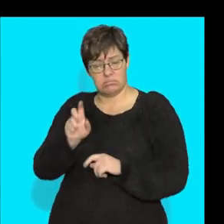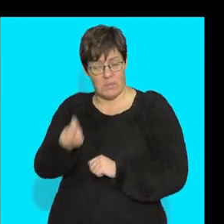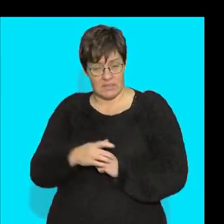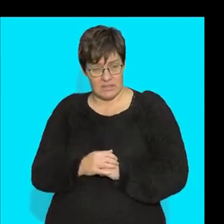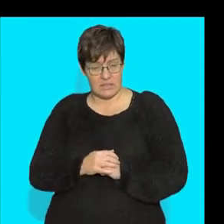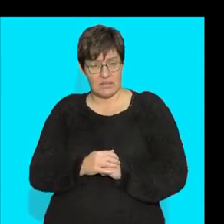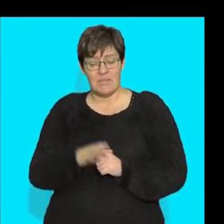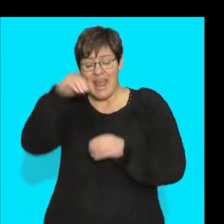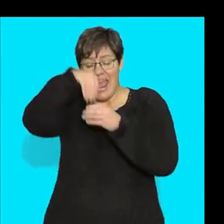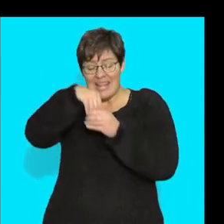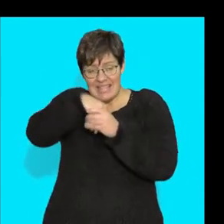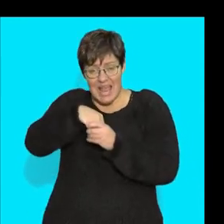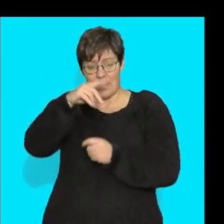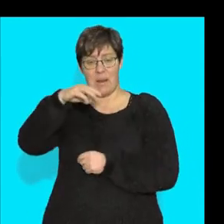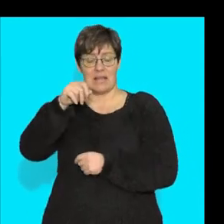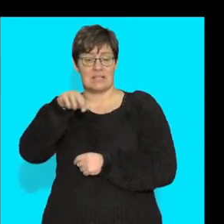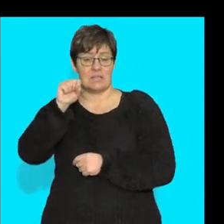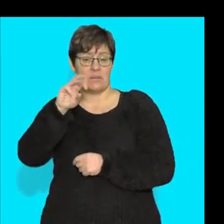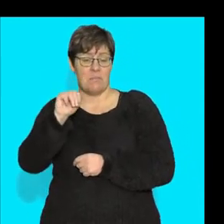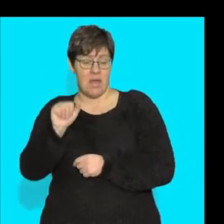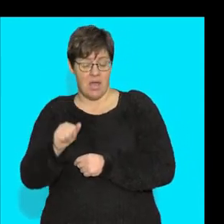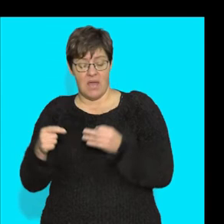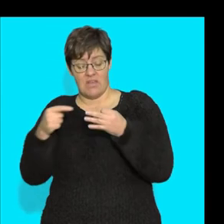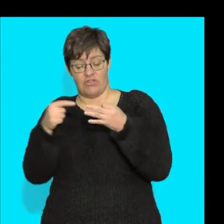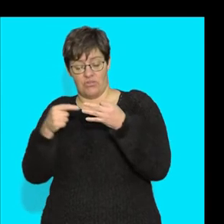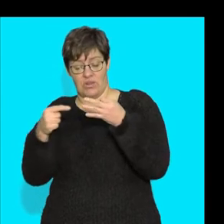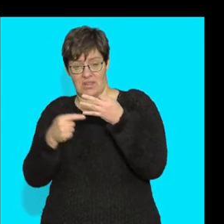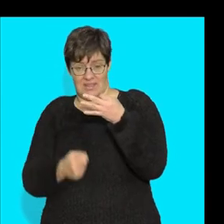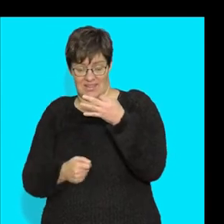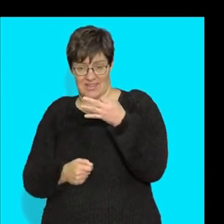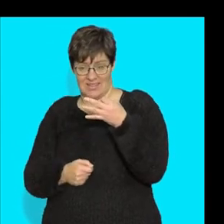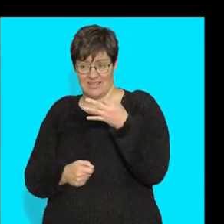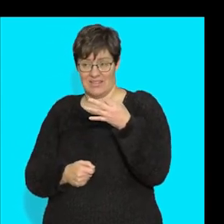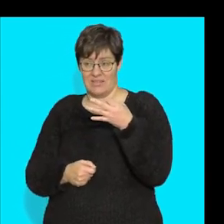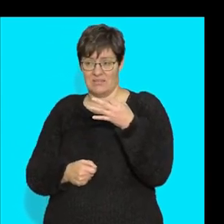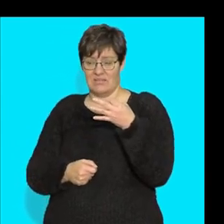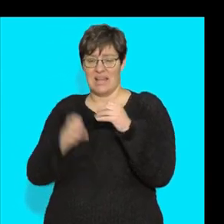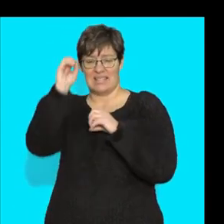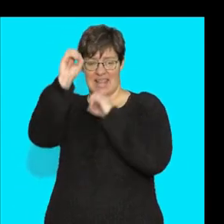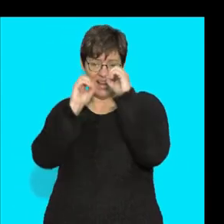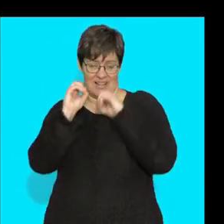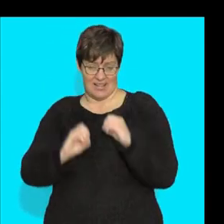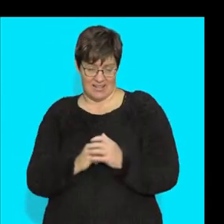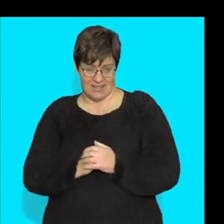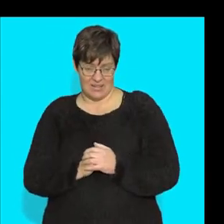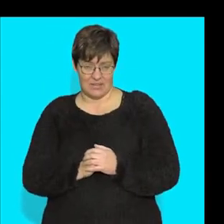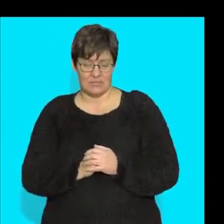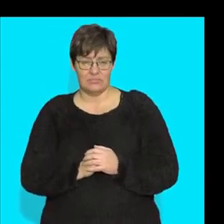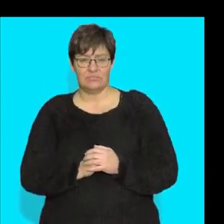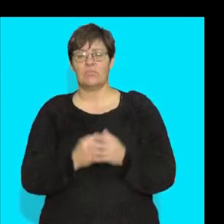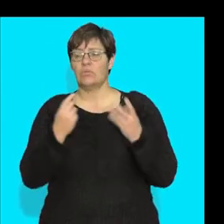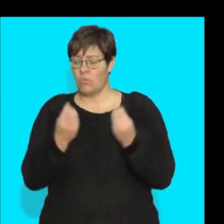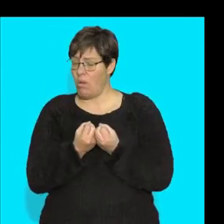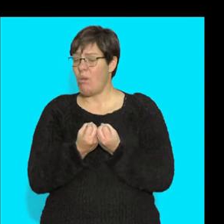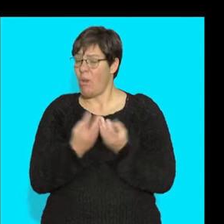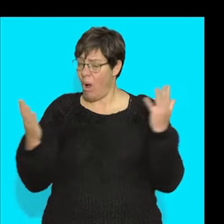inside the blood plasma are three different kinds of cells. And you're going to be doing